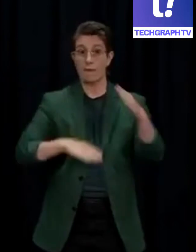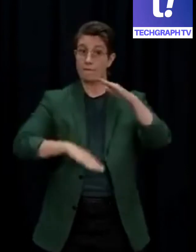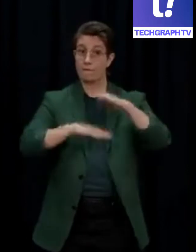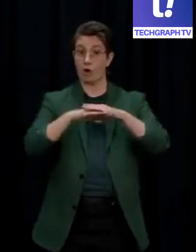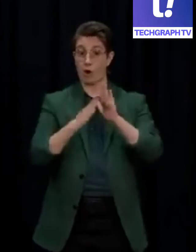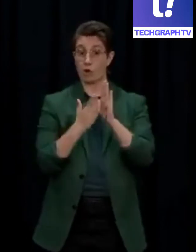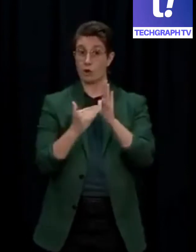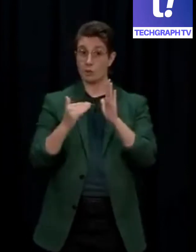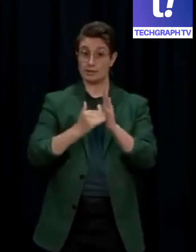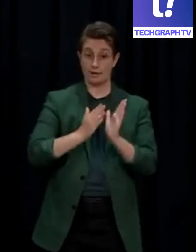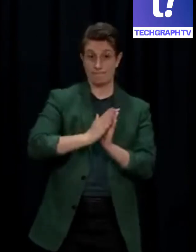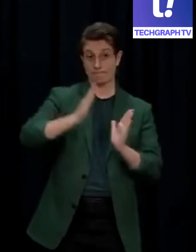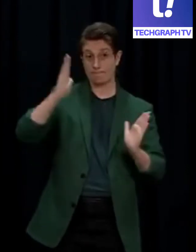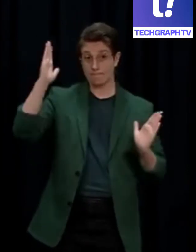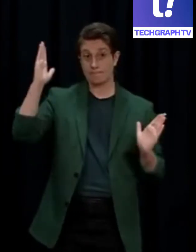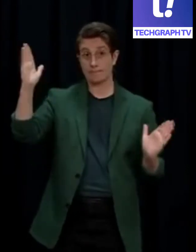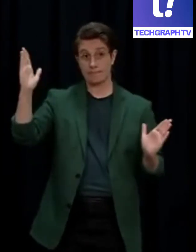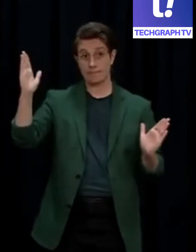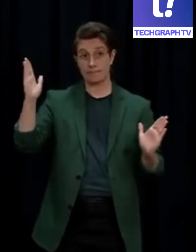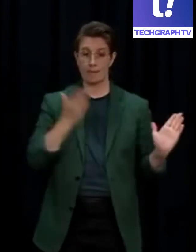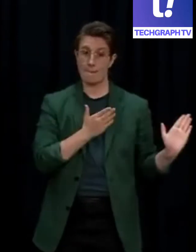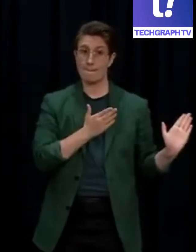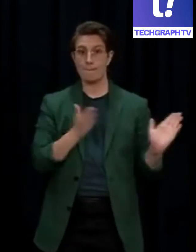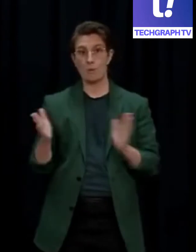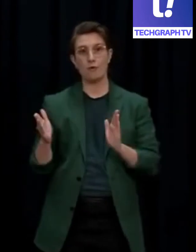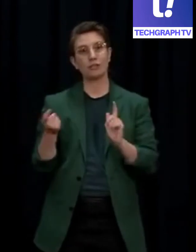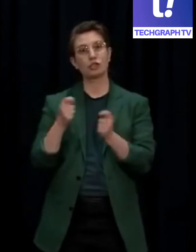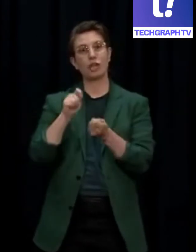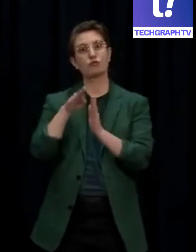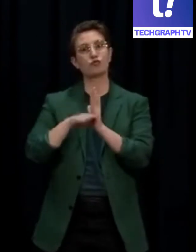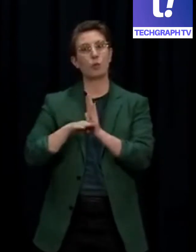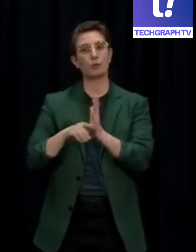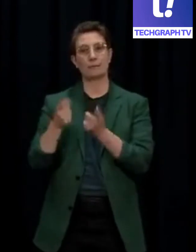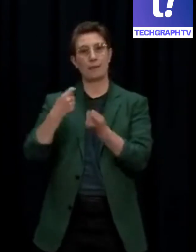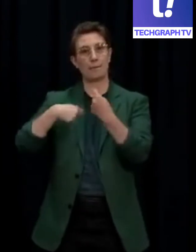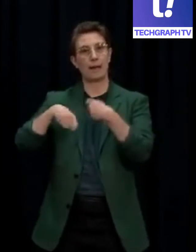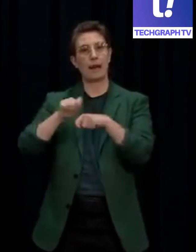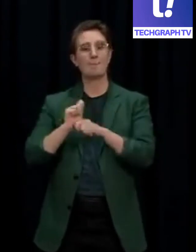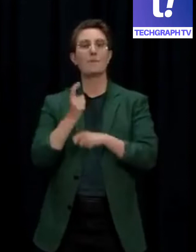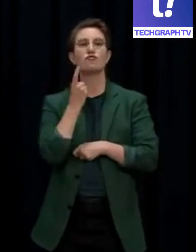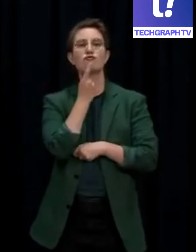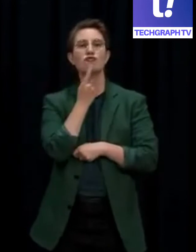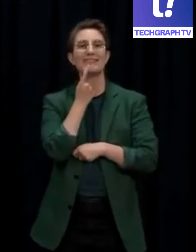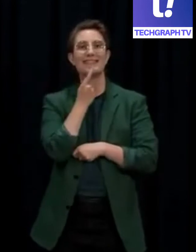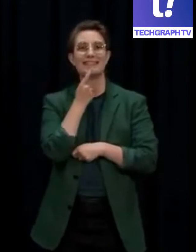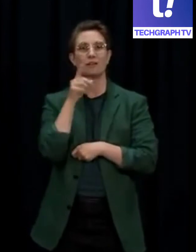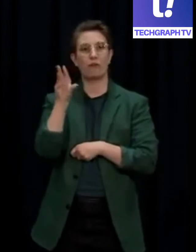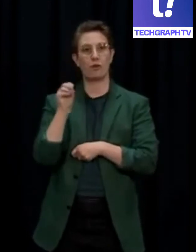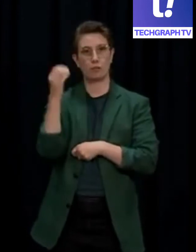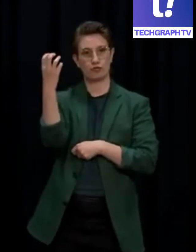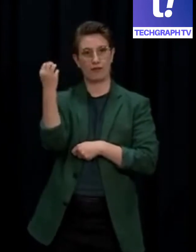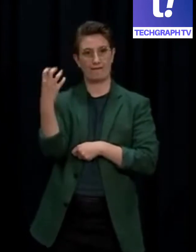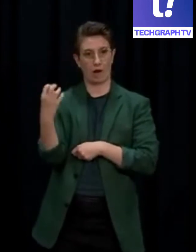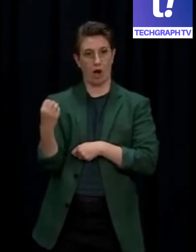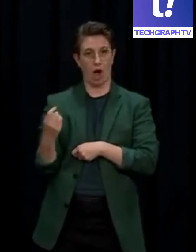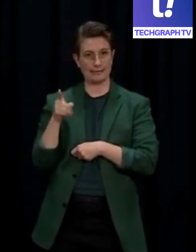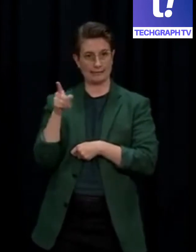setting of the traffic light system at 11.59pm tonight, Sunday 23 January.